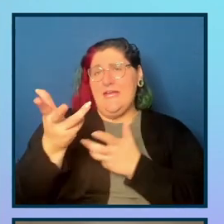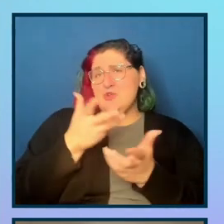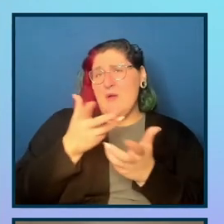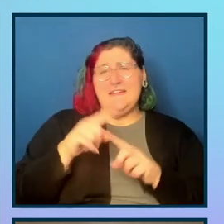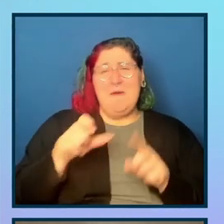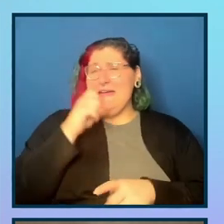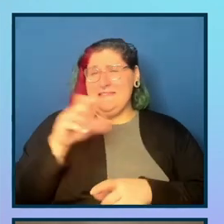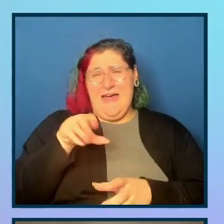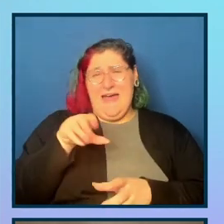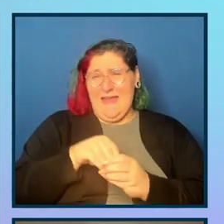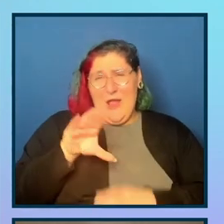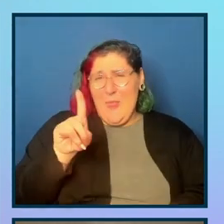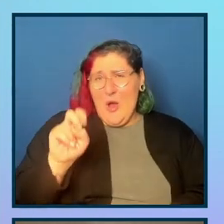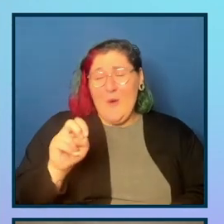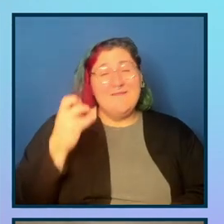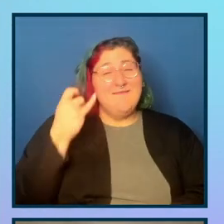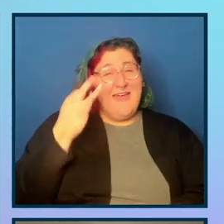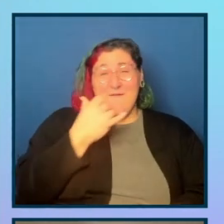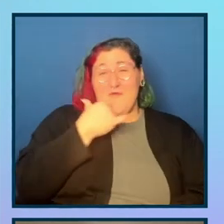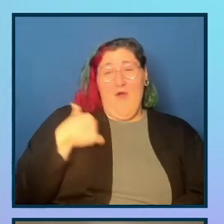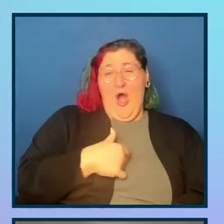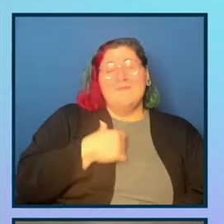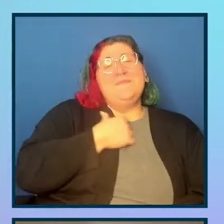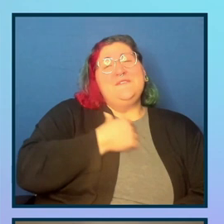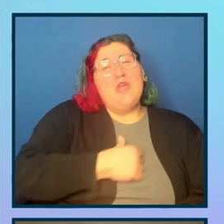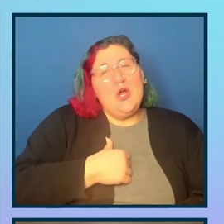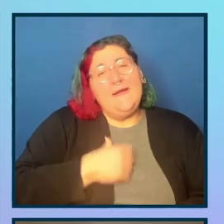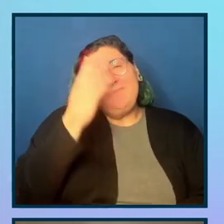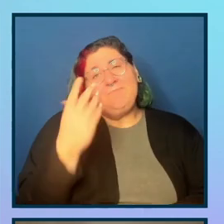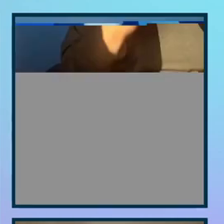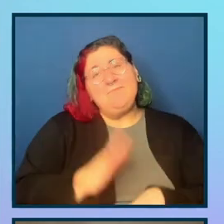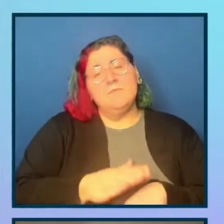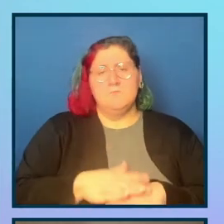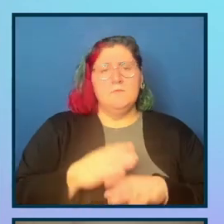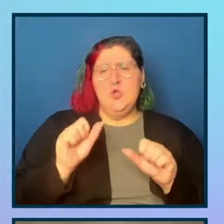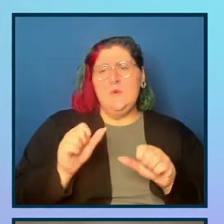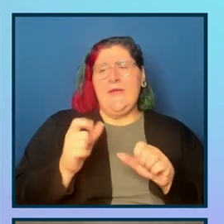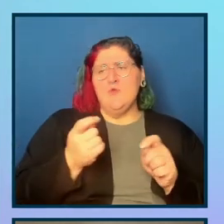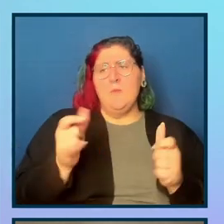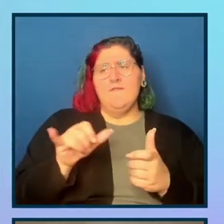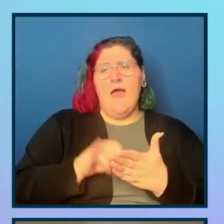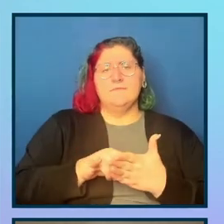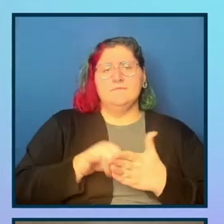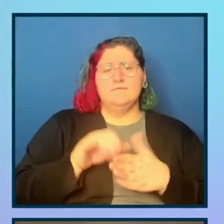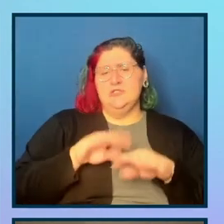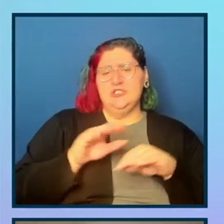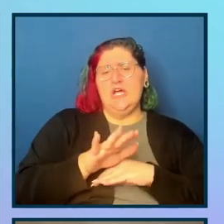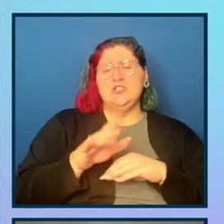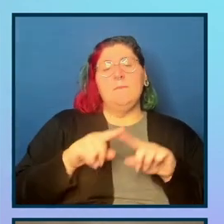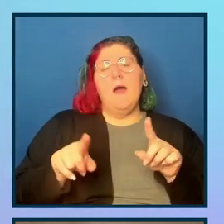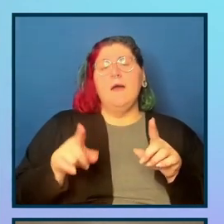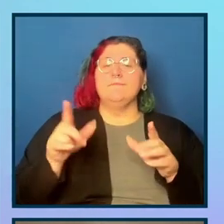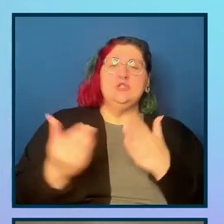it is not interactive element, we're sorry, remove it below. Um, it's pretty easy to, to remove the suggestions. We're still, this is a brand new feature. Um, so we'd